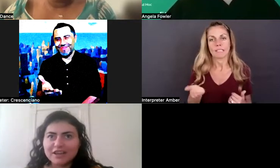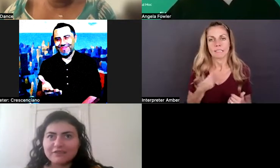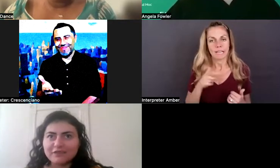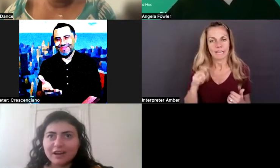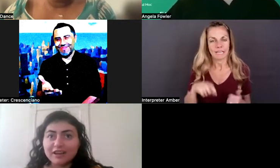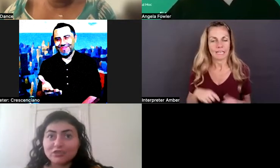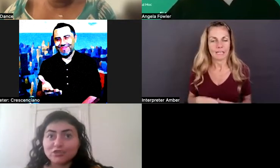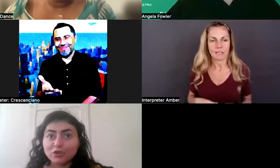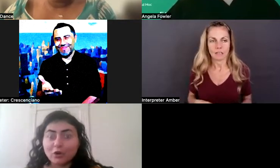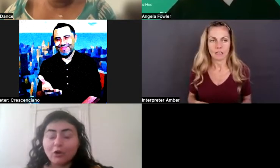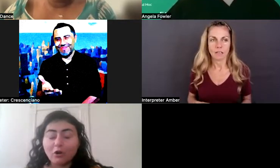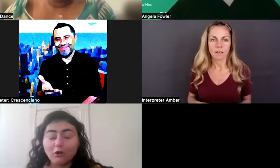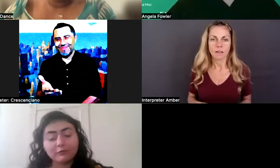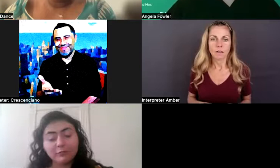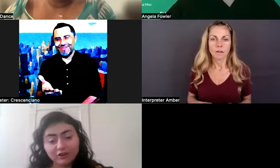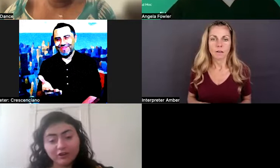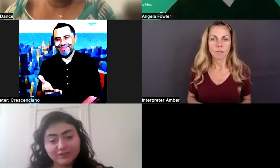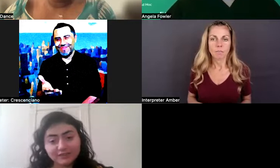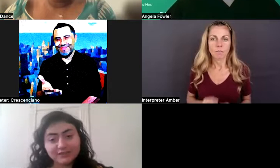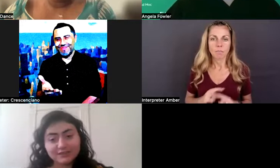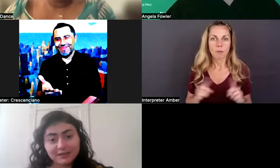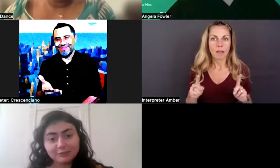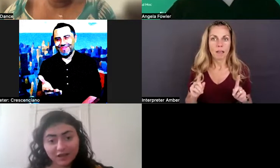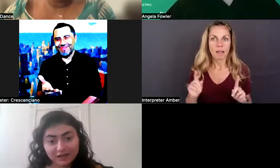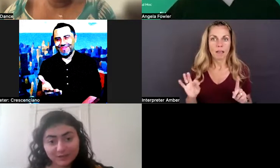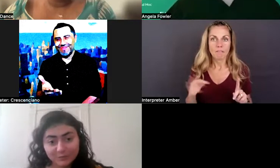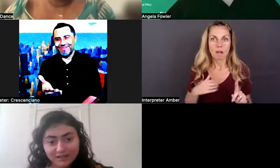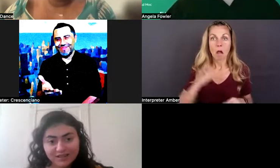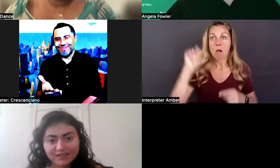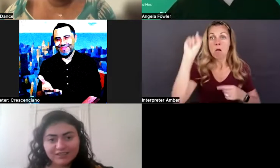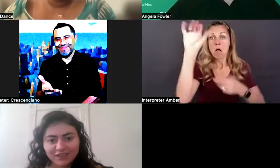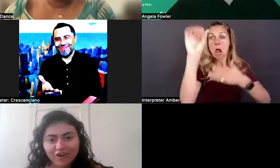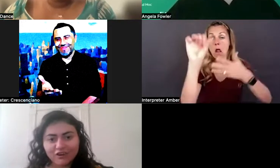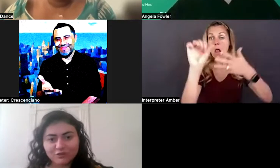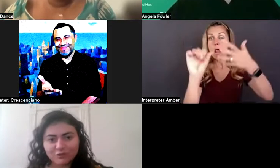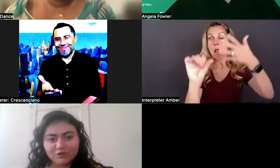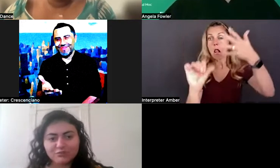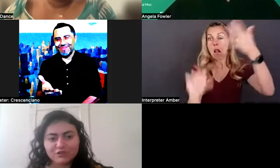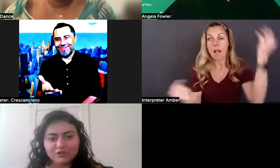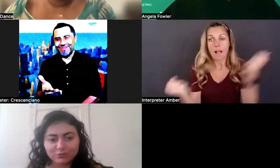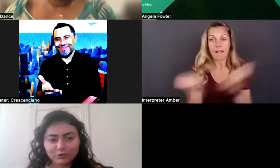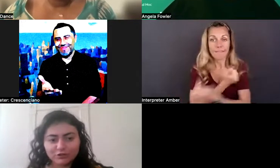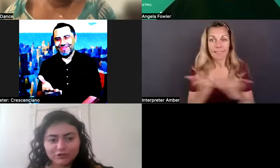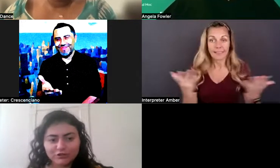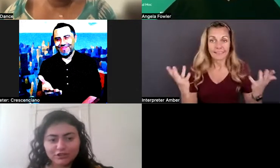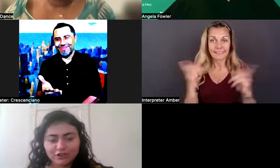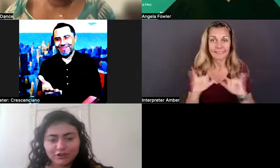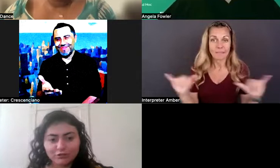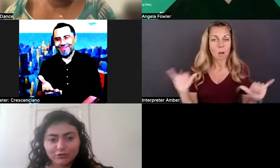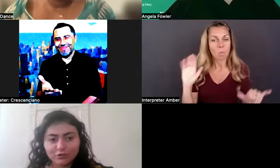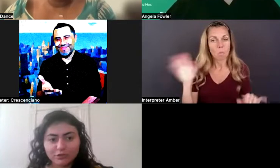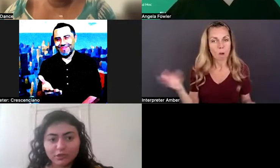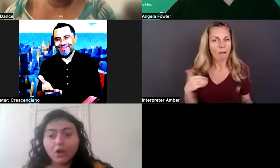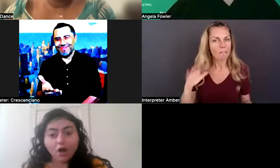if I show all of my cards at the same time, there are going to be employers that